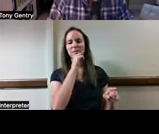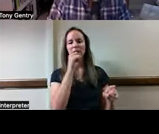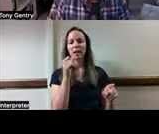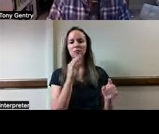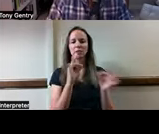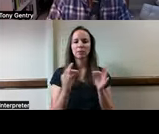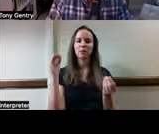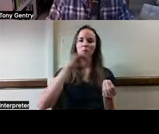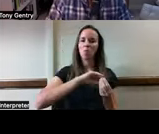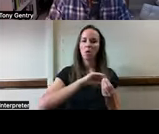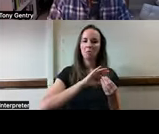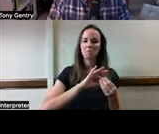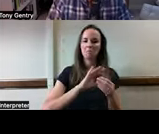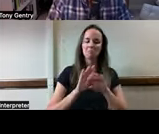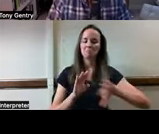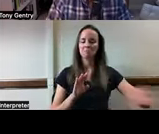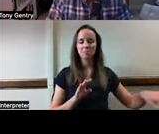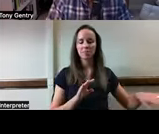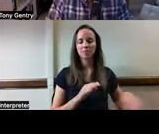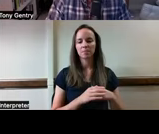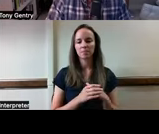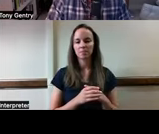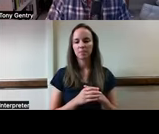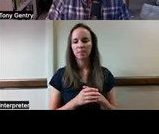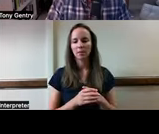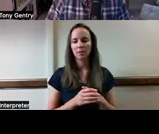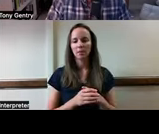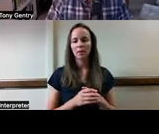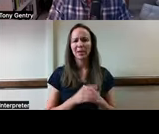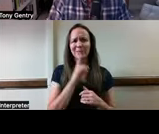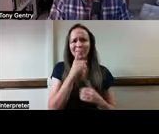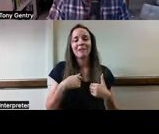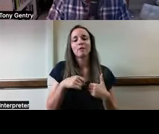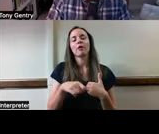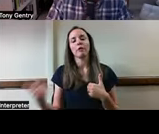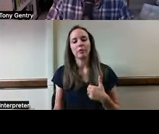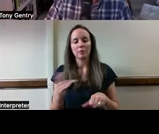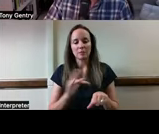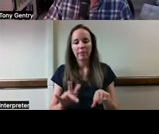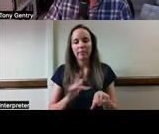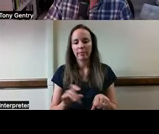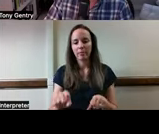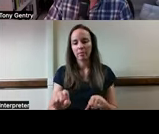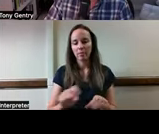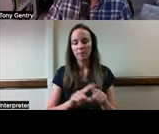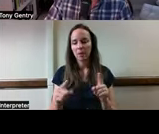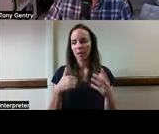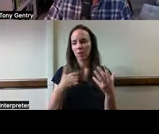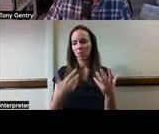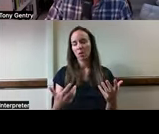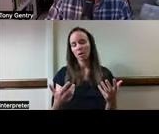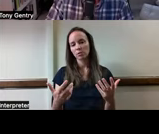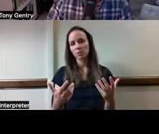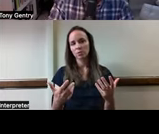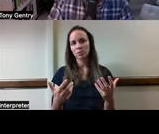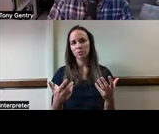kinds of ways that people can be monitored at home that are on the market. I'm sure that there are others available. But I want to just, as